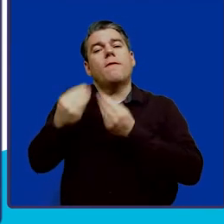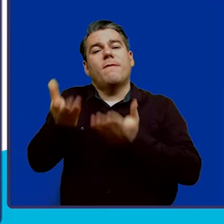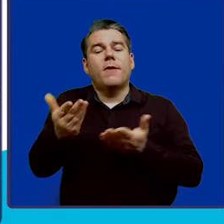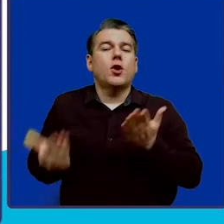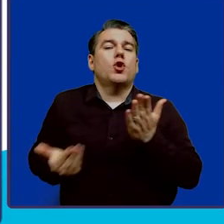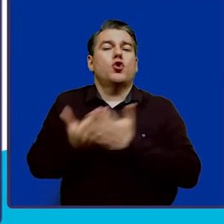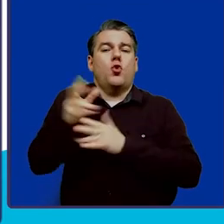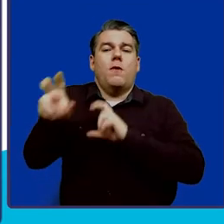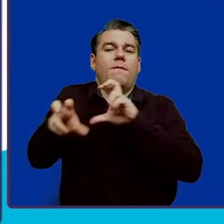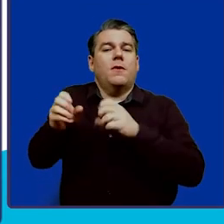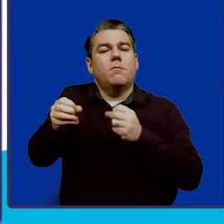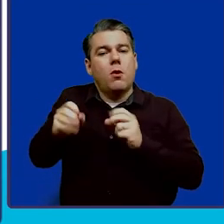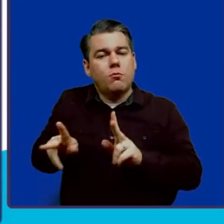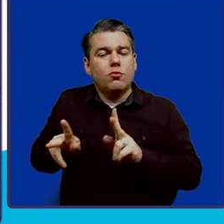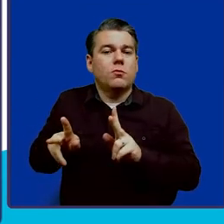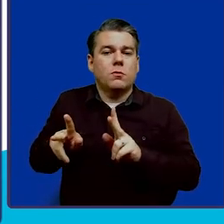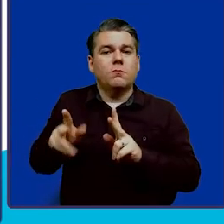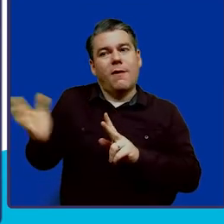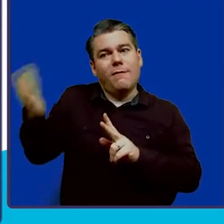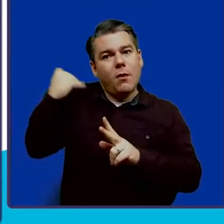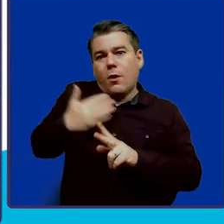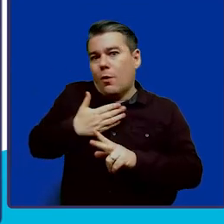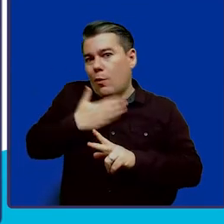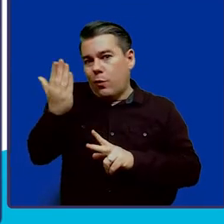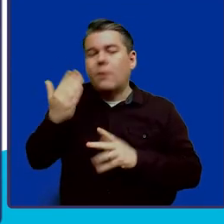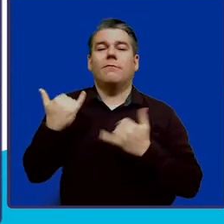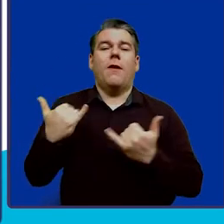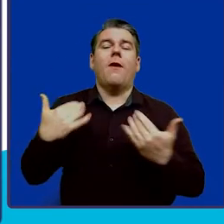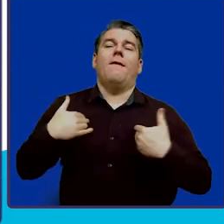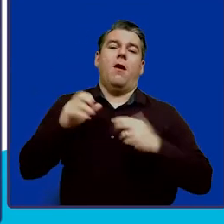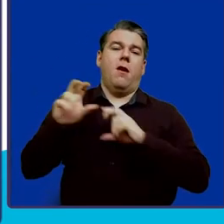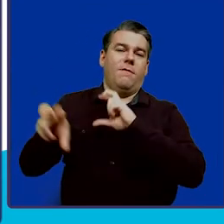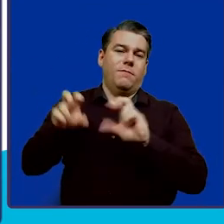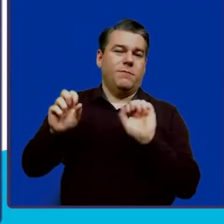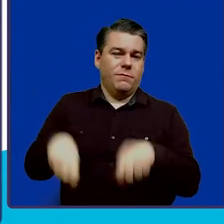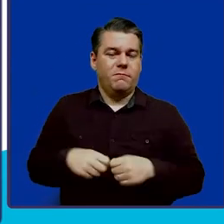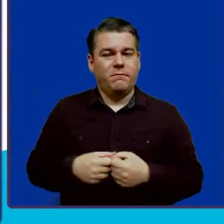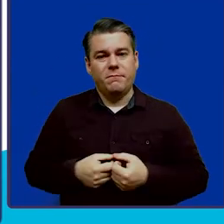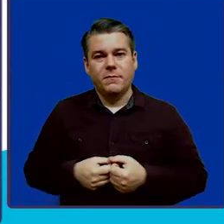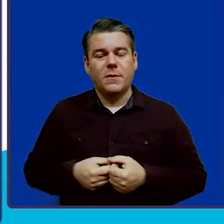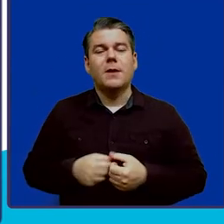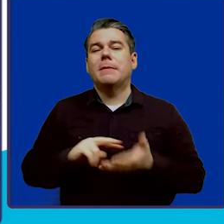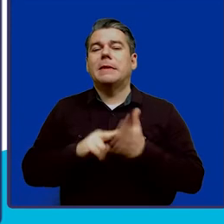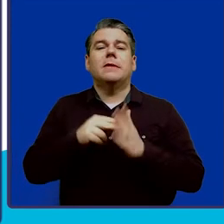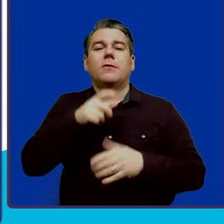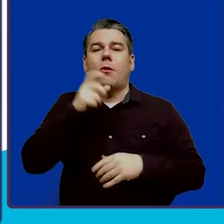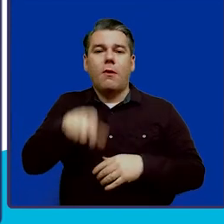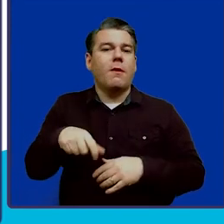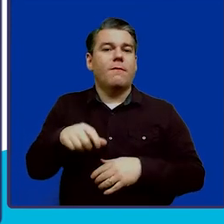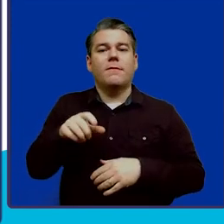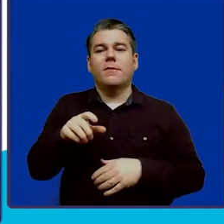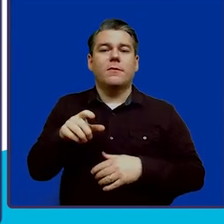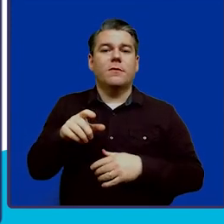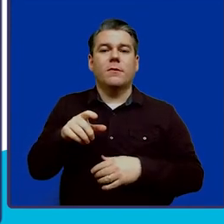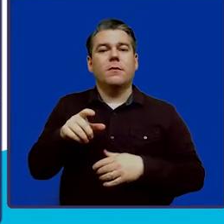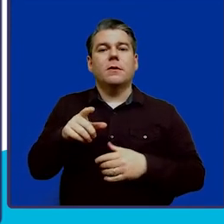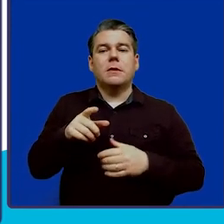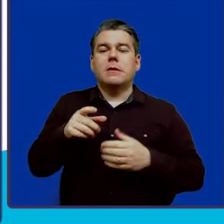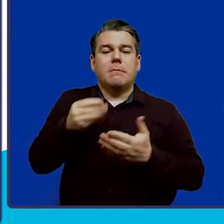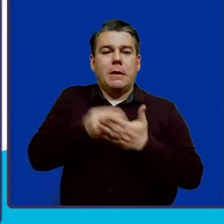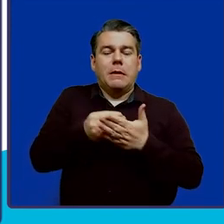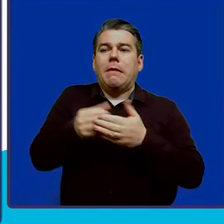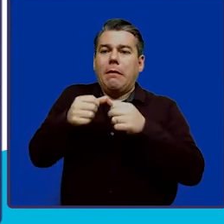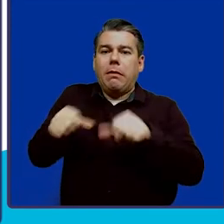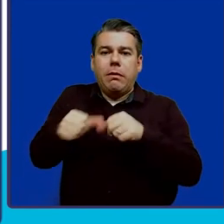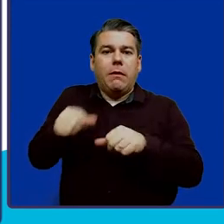investment opportunities that they didn't have before. So individuals avoid having to spend down monies in order to stay below